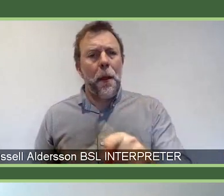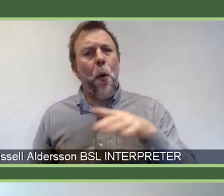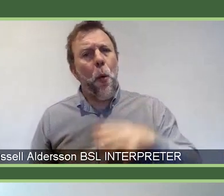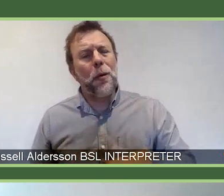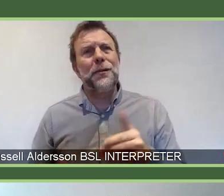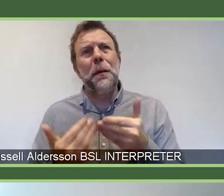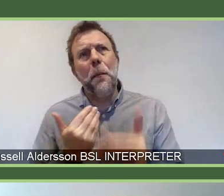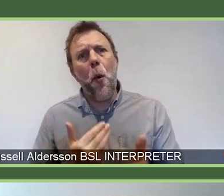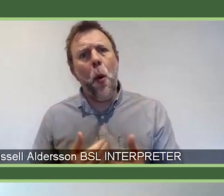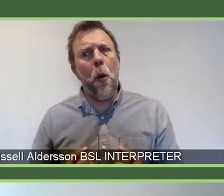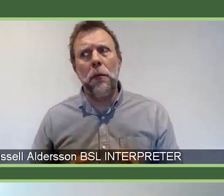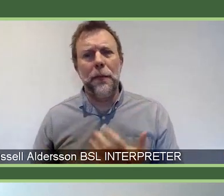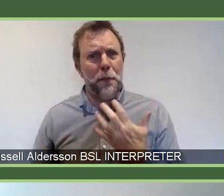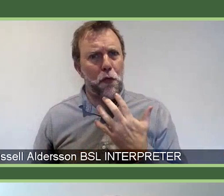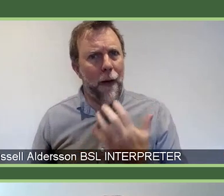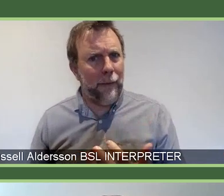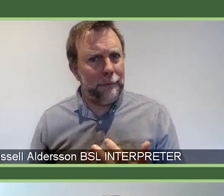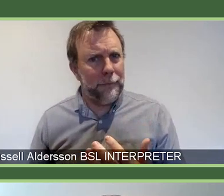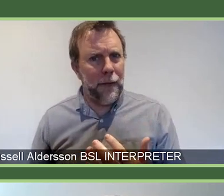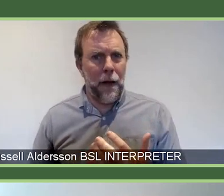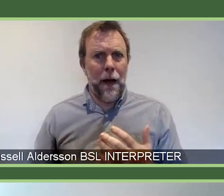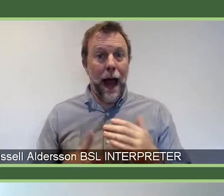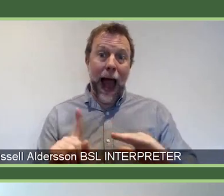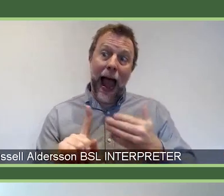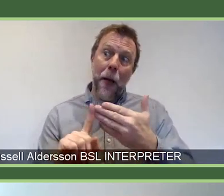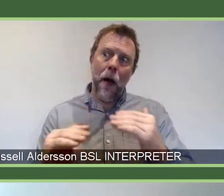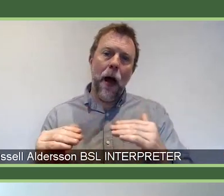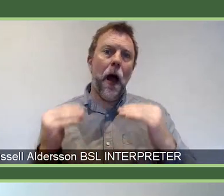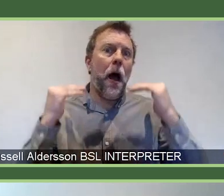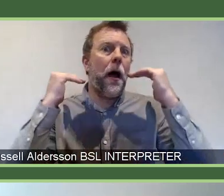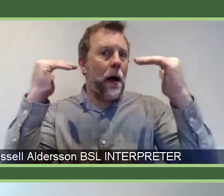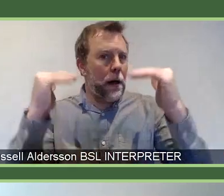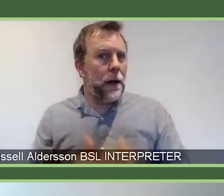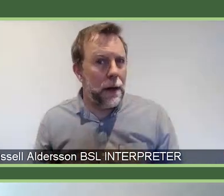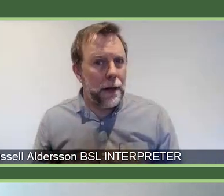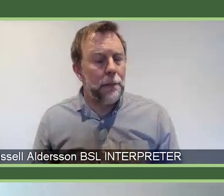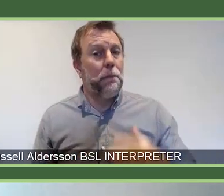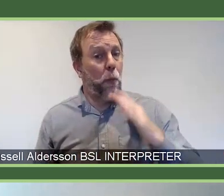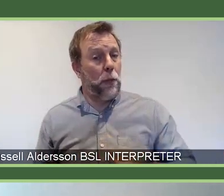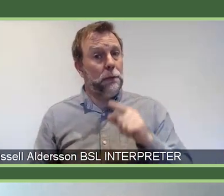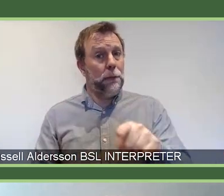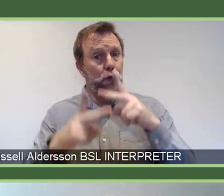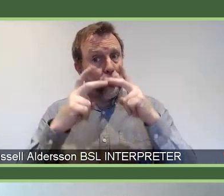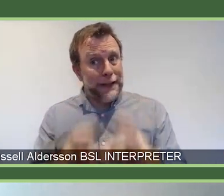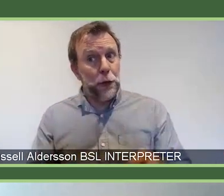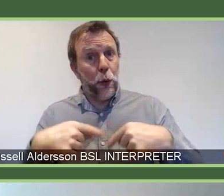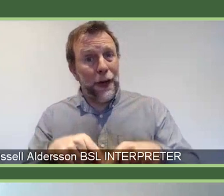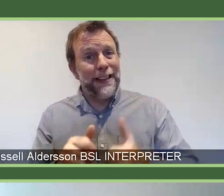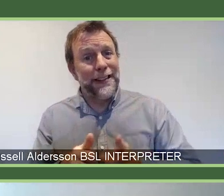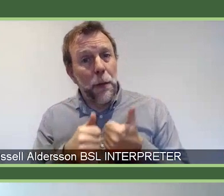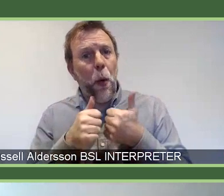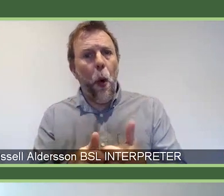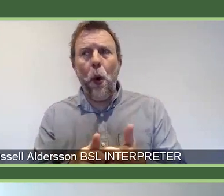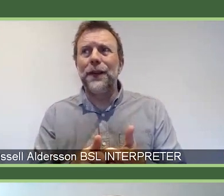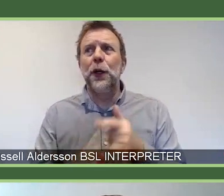and more ambitious in our offering. So, we really want the research that we support to have the potential to push the